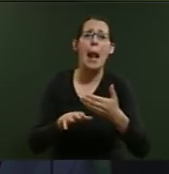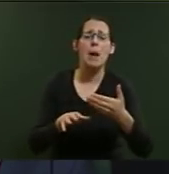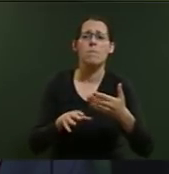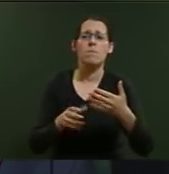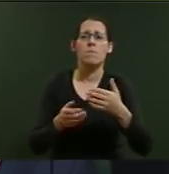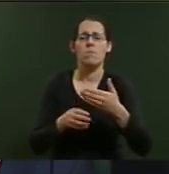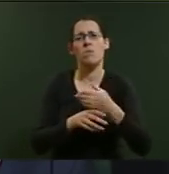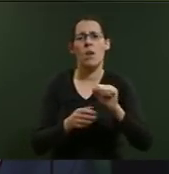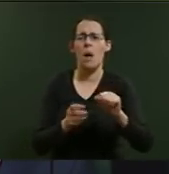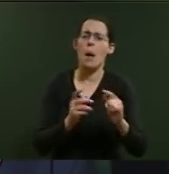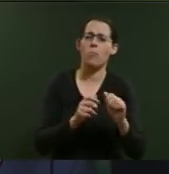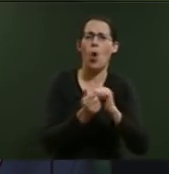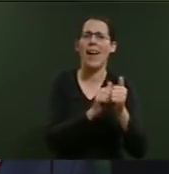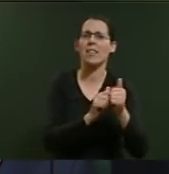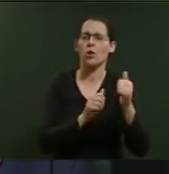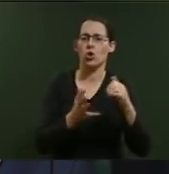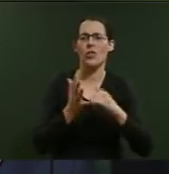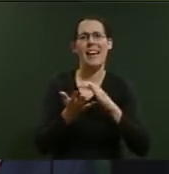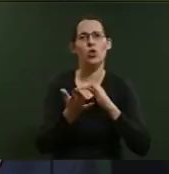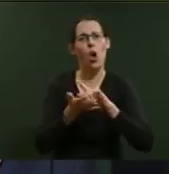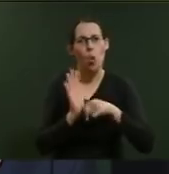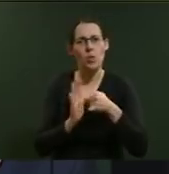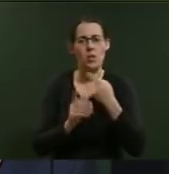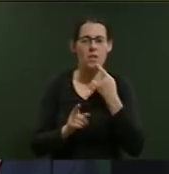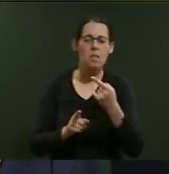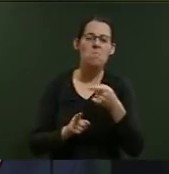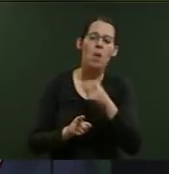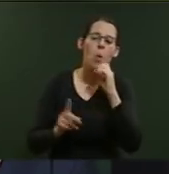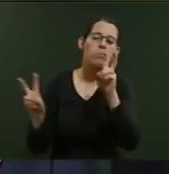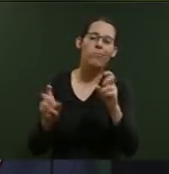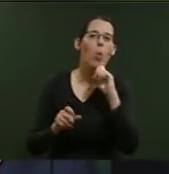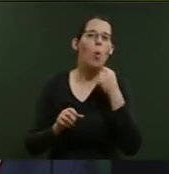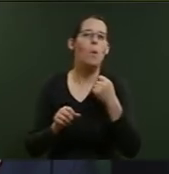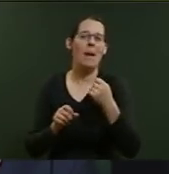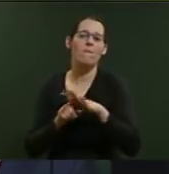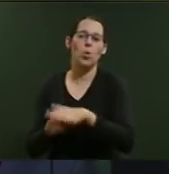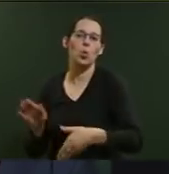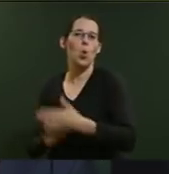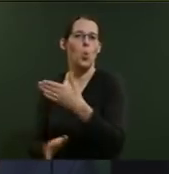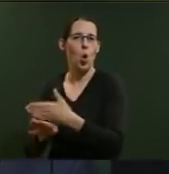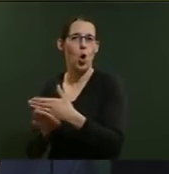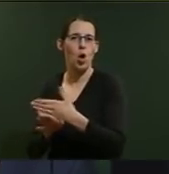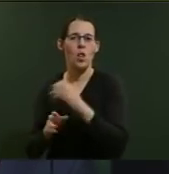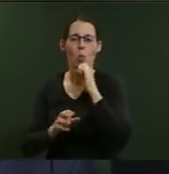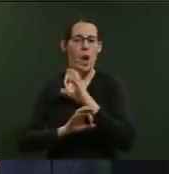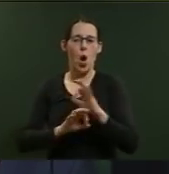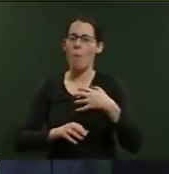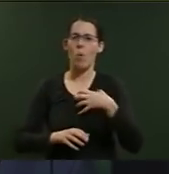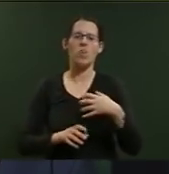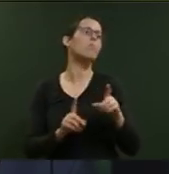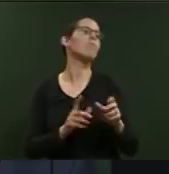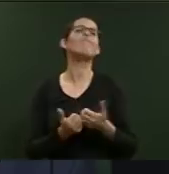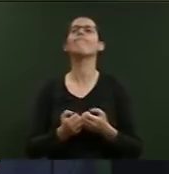educational training that, quote, they'll be made to go to work and there will be no more sitting on the couch?